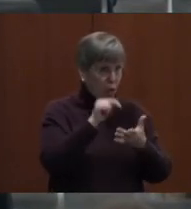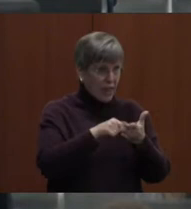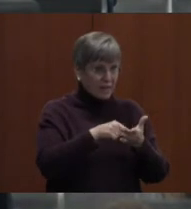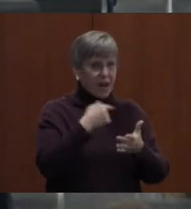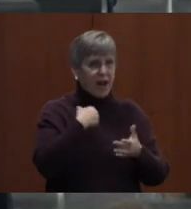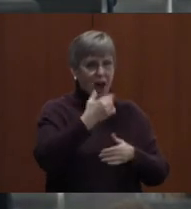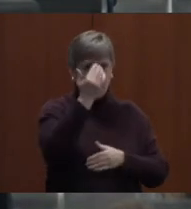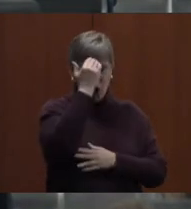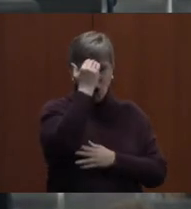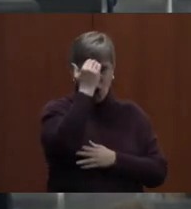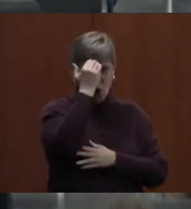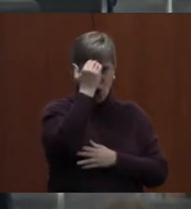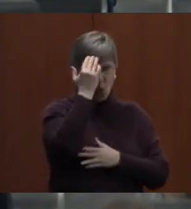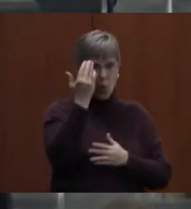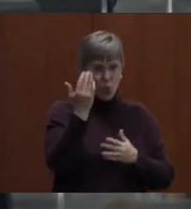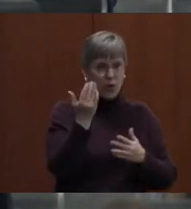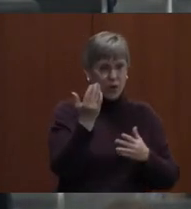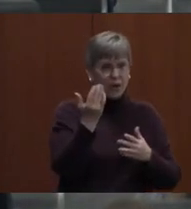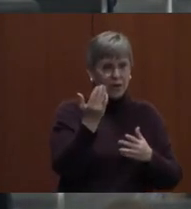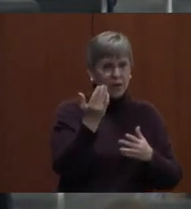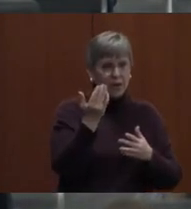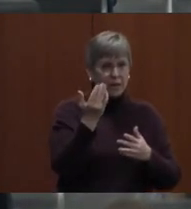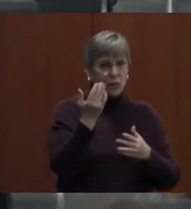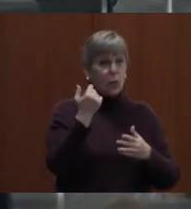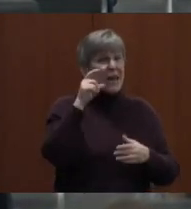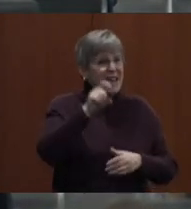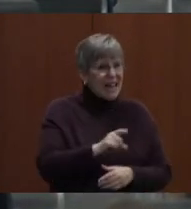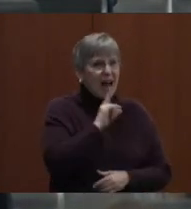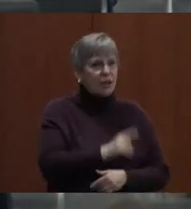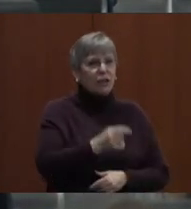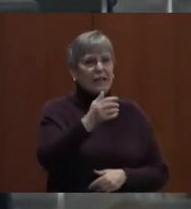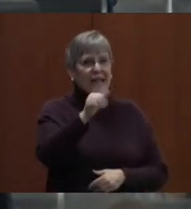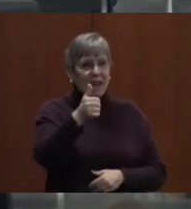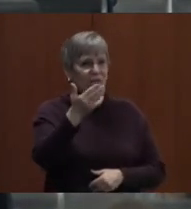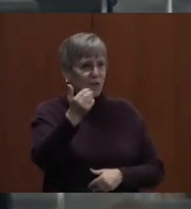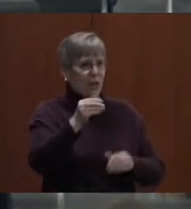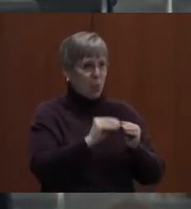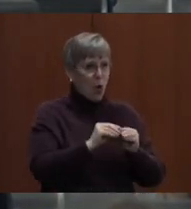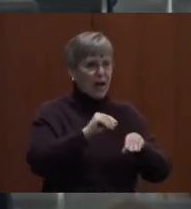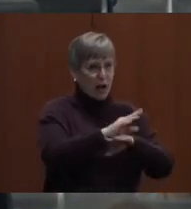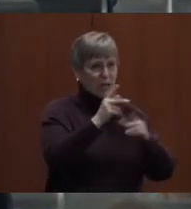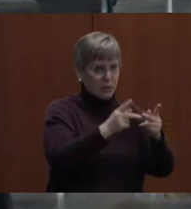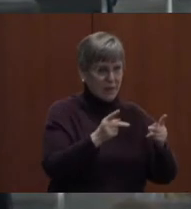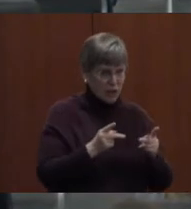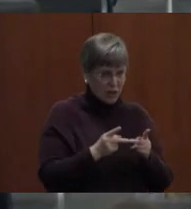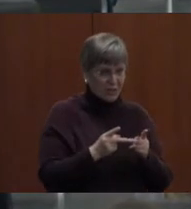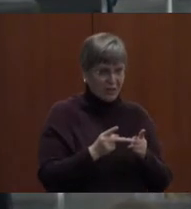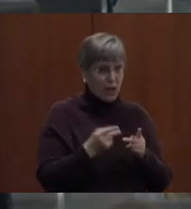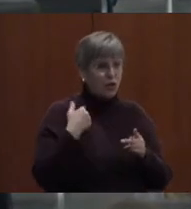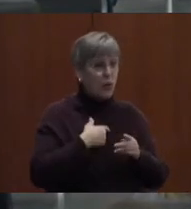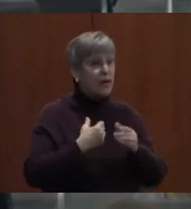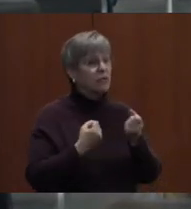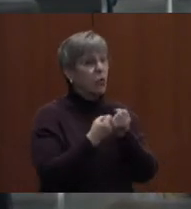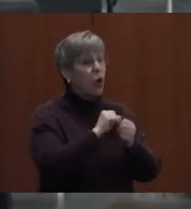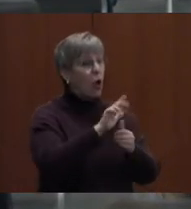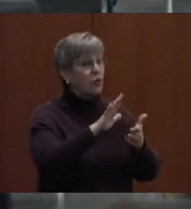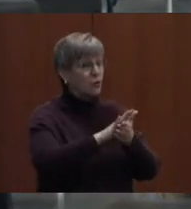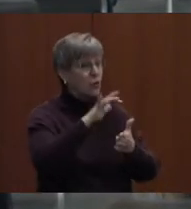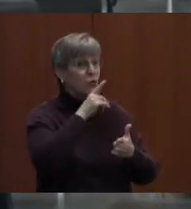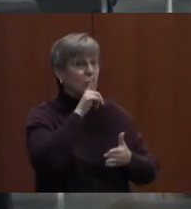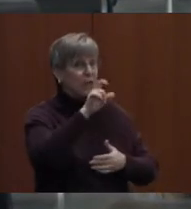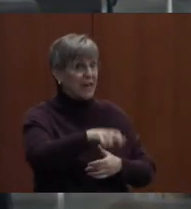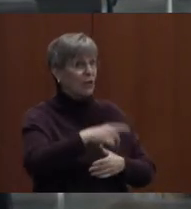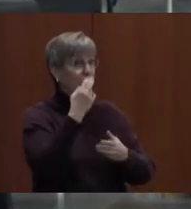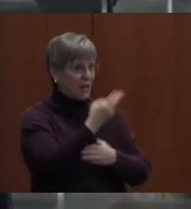disagrees with where the board is. We really need about 10 or 15 more counseling positions, so that we can support all those schools that need